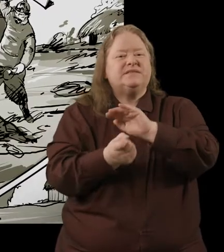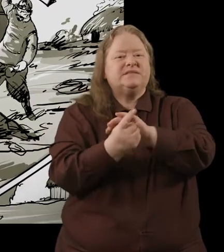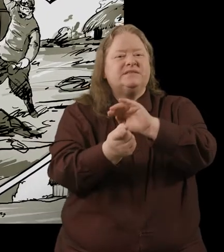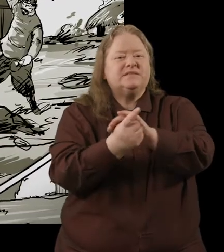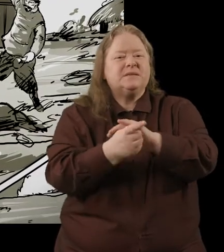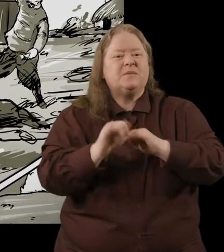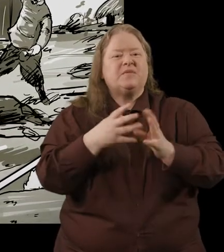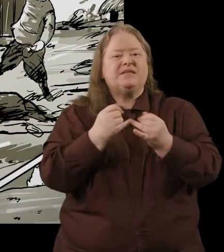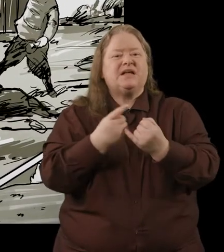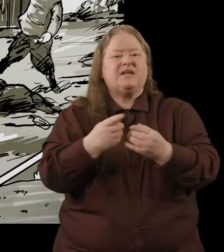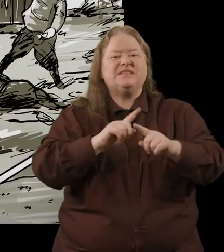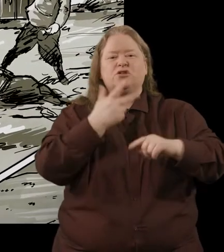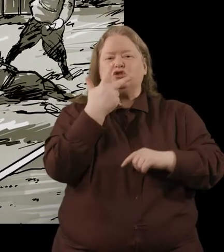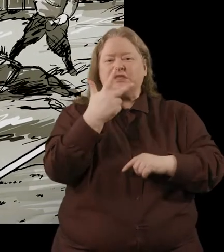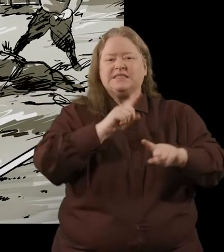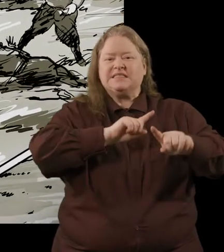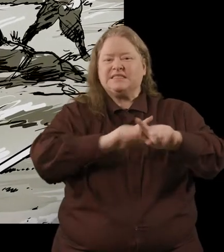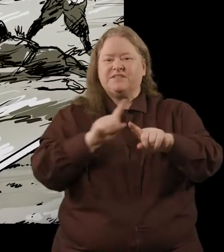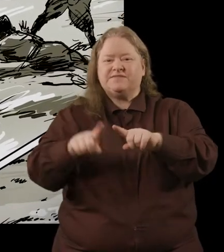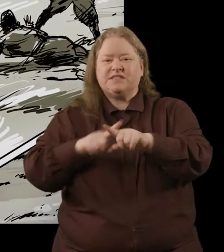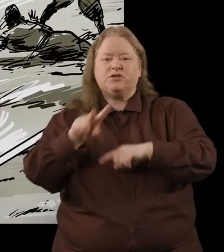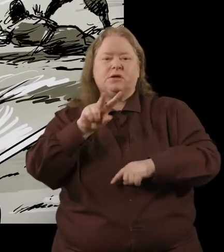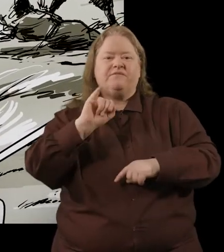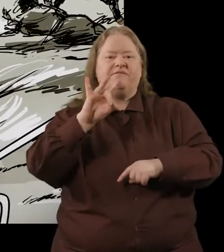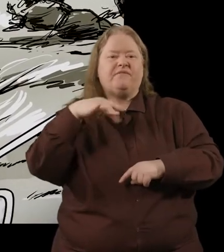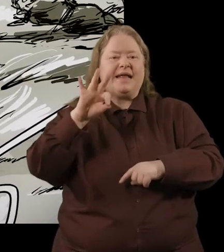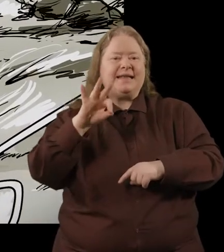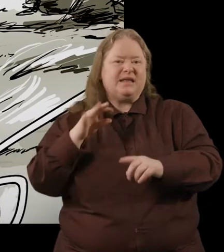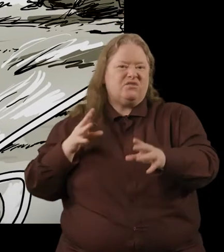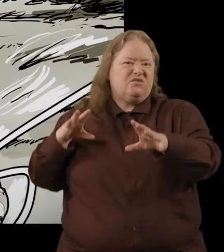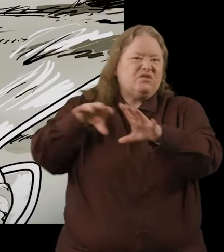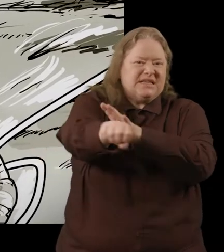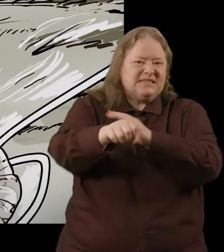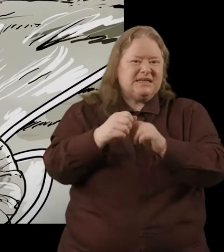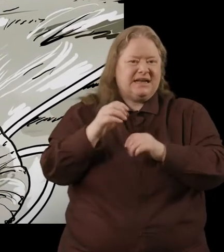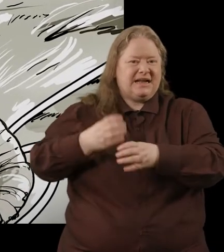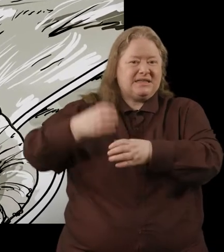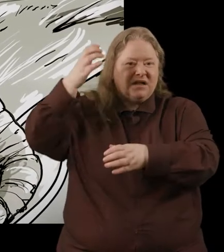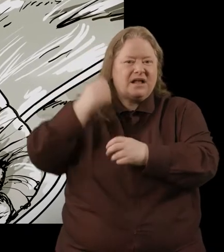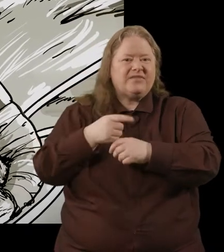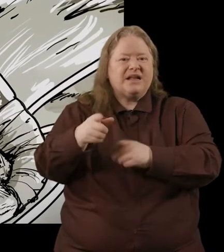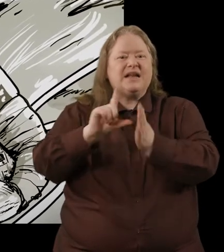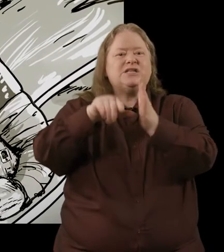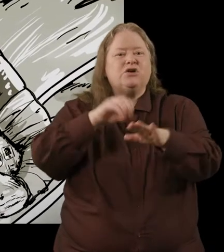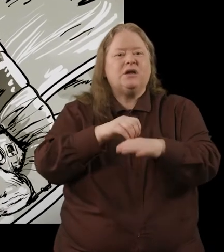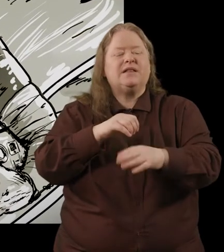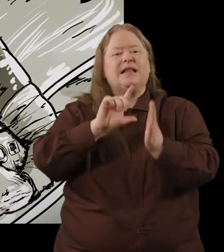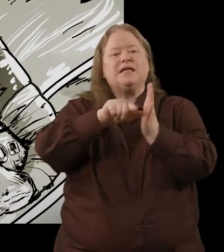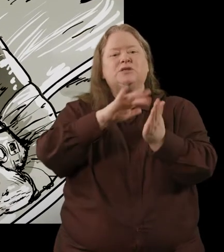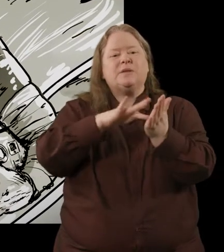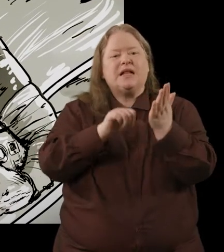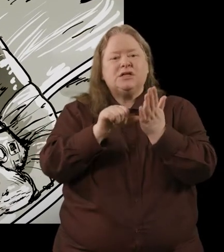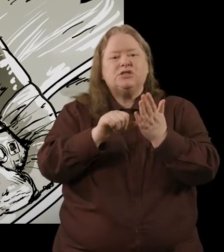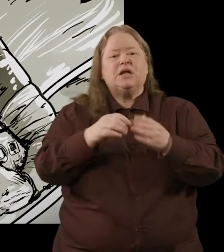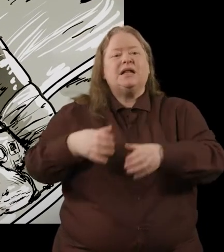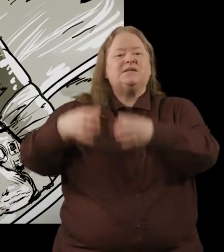perhaps things like there were three different Viking raids at Glendalough. then after that, later on in the in the later medieval period, Glendalough